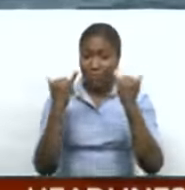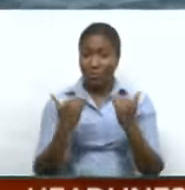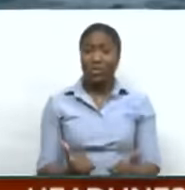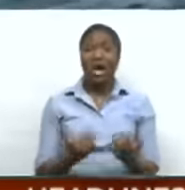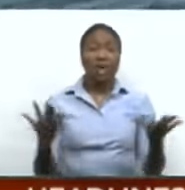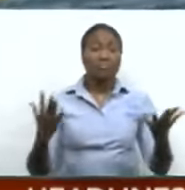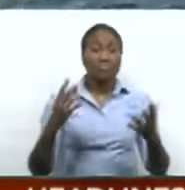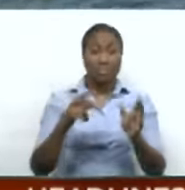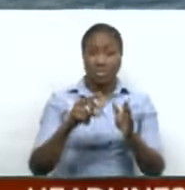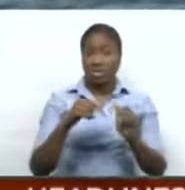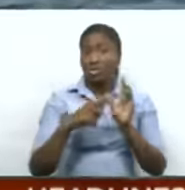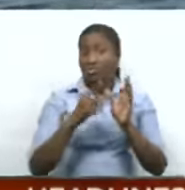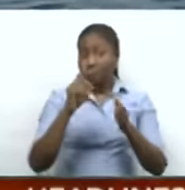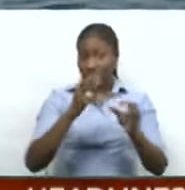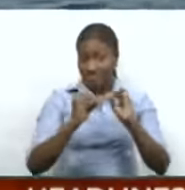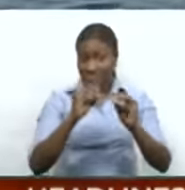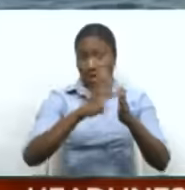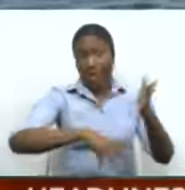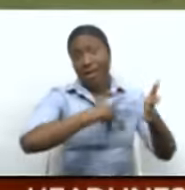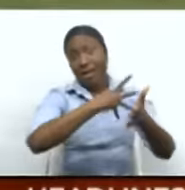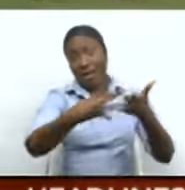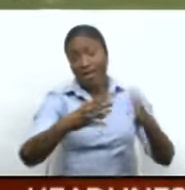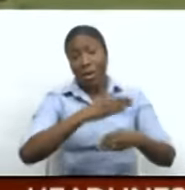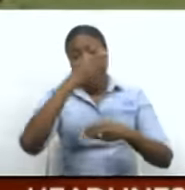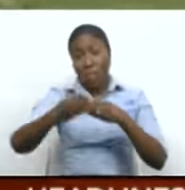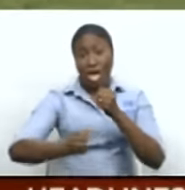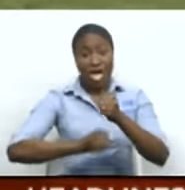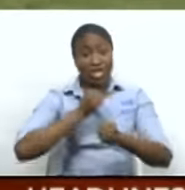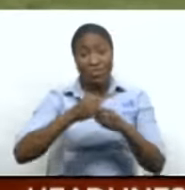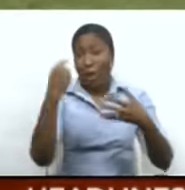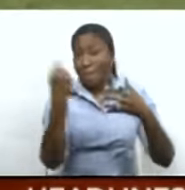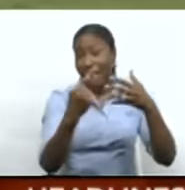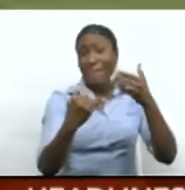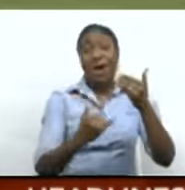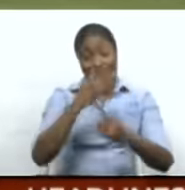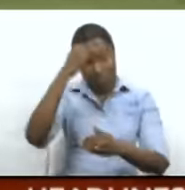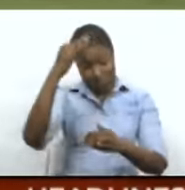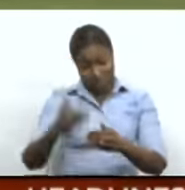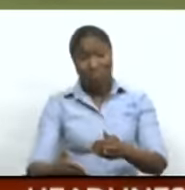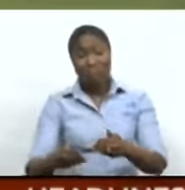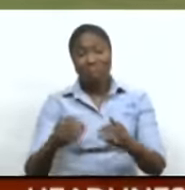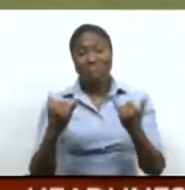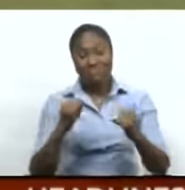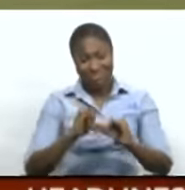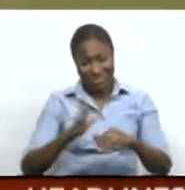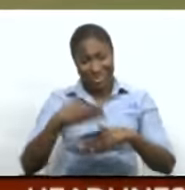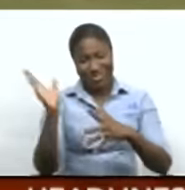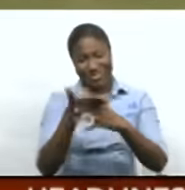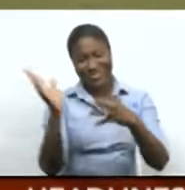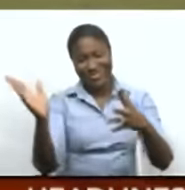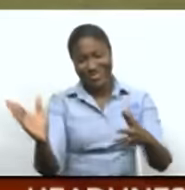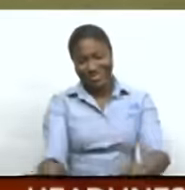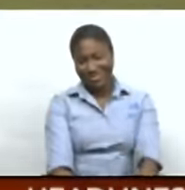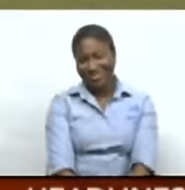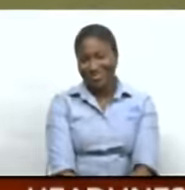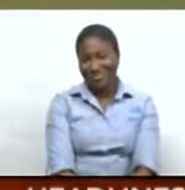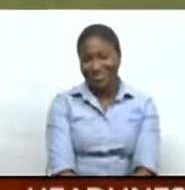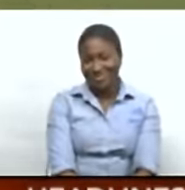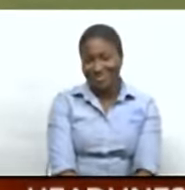calendars and alarms as another packed weekend of sporting entertainment is coming your way. Stick around. Sport is next.